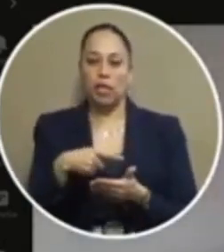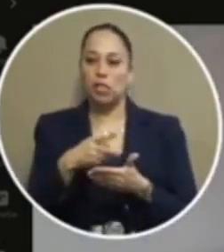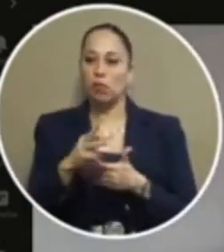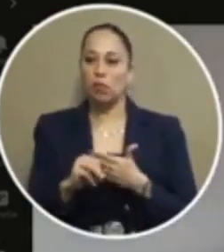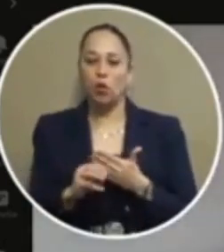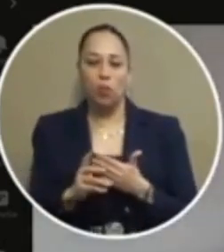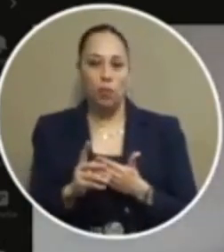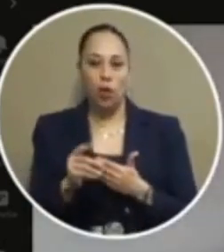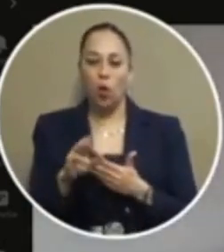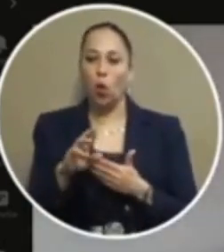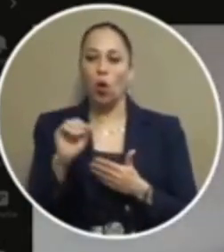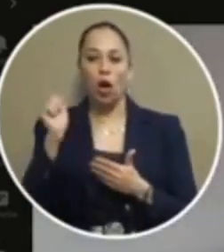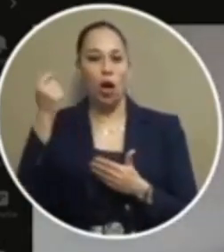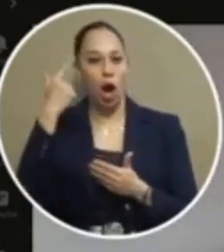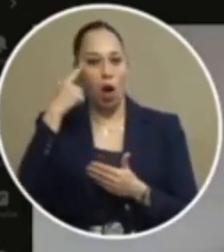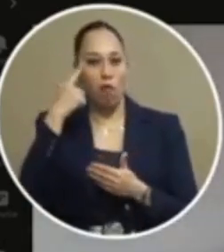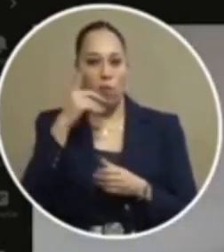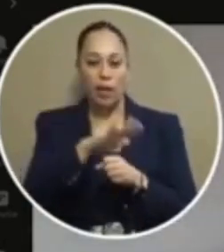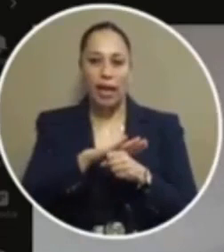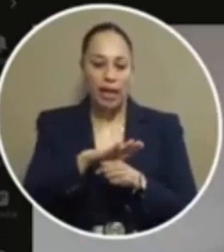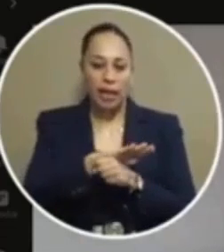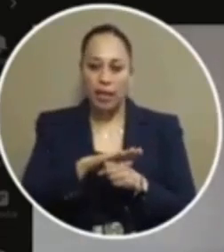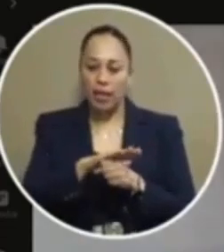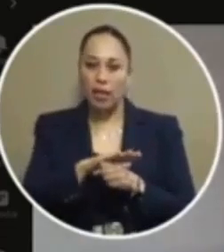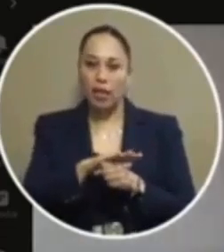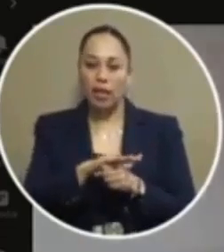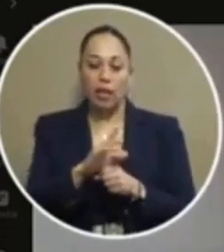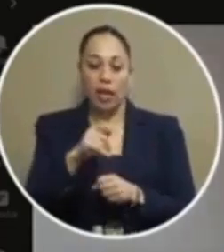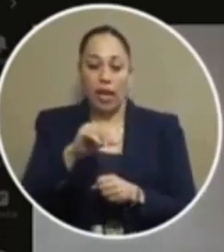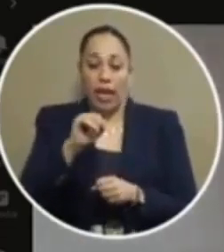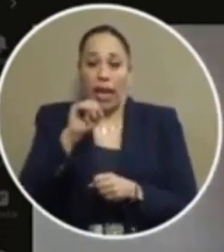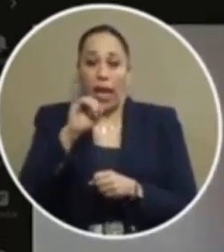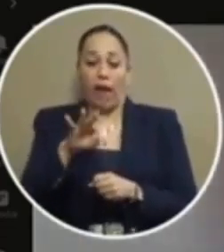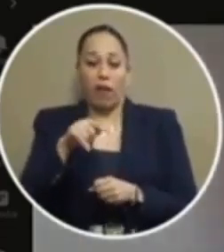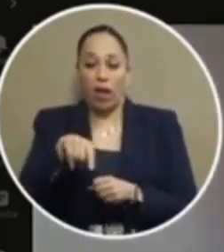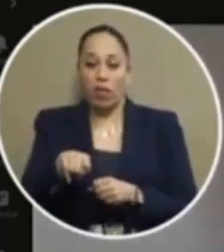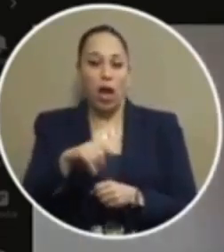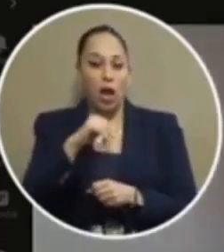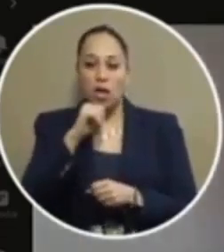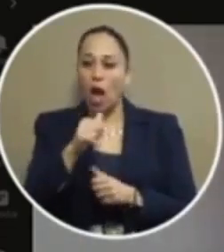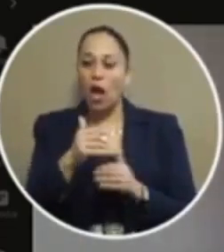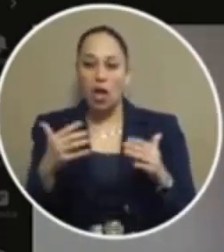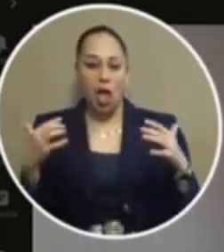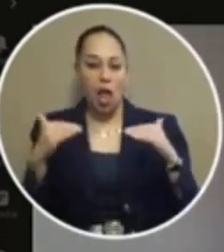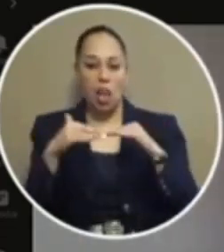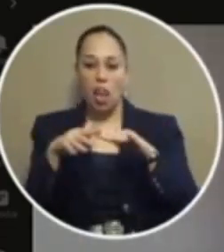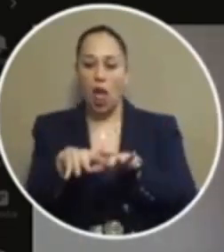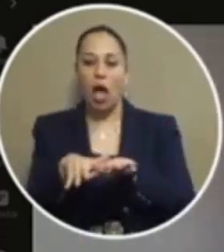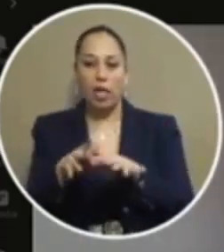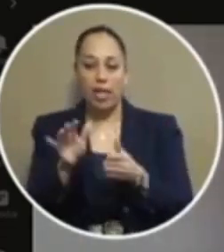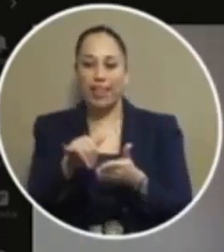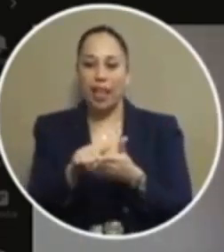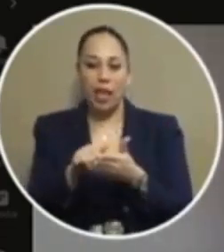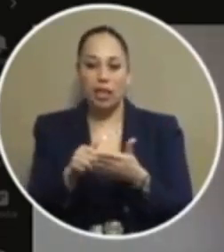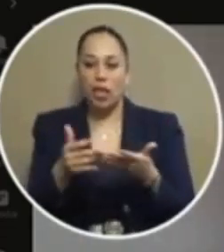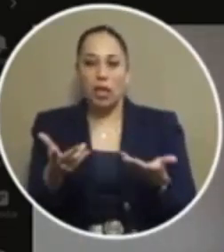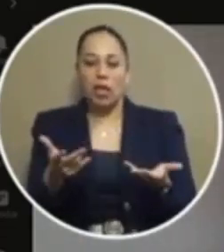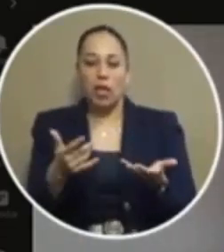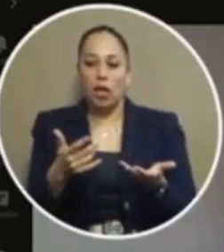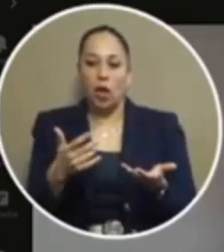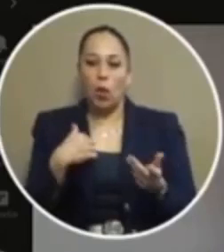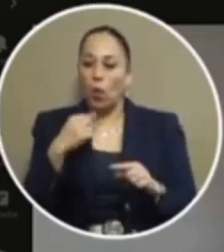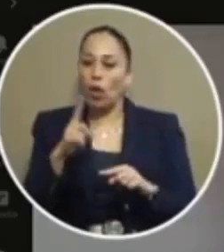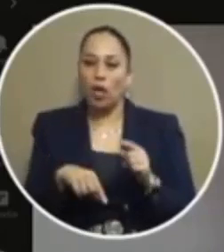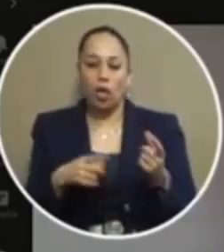uh government entity it's the county if they're not in line with that they haven't bought into that they're not